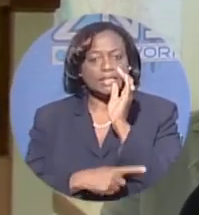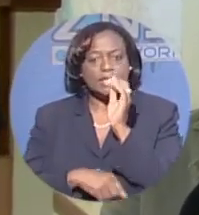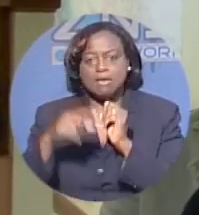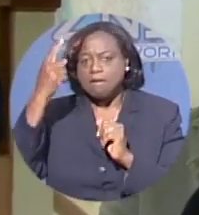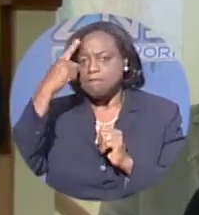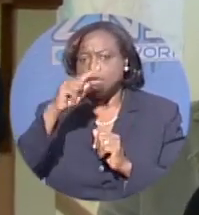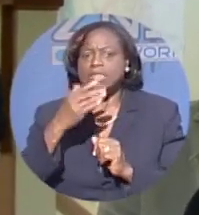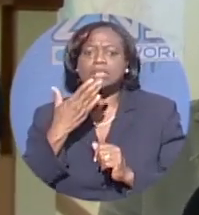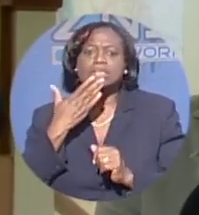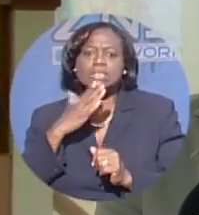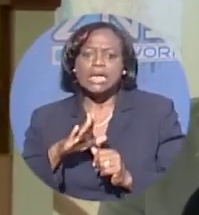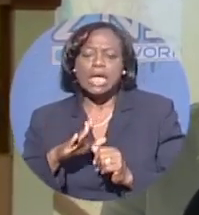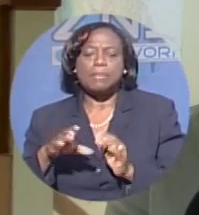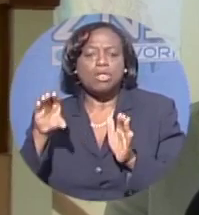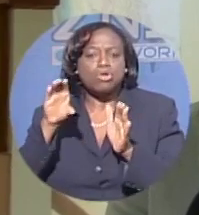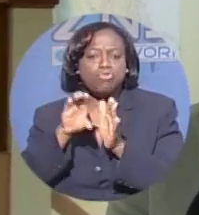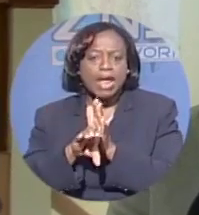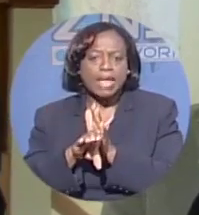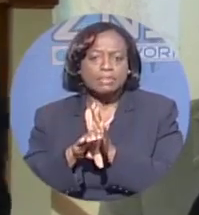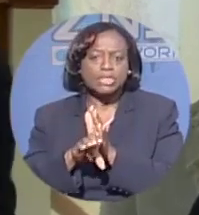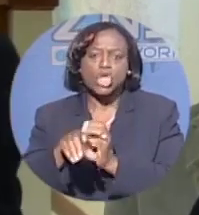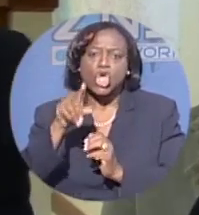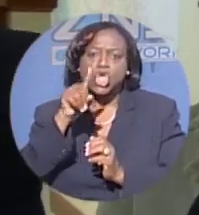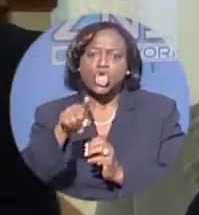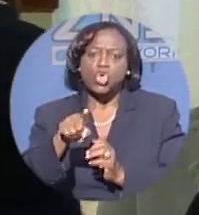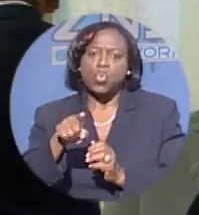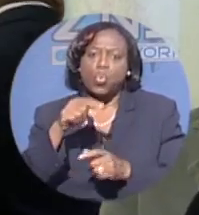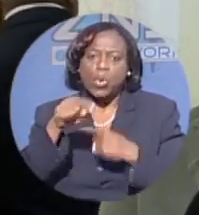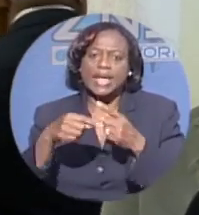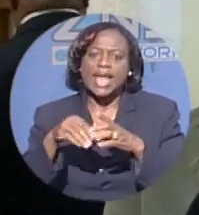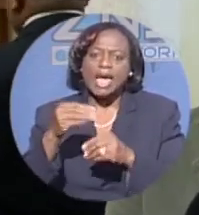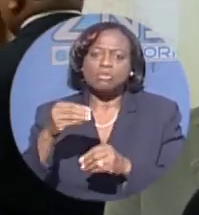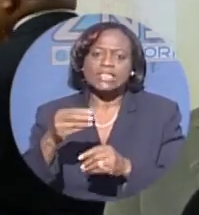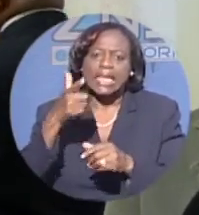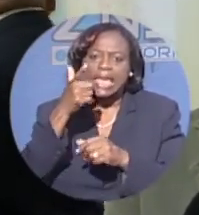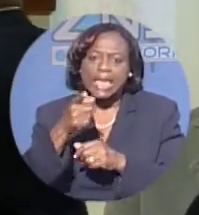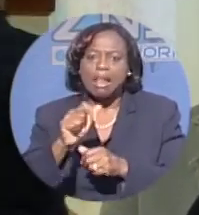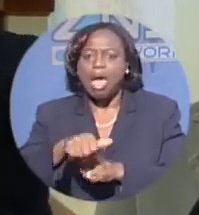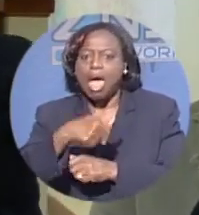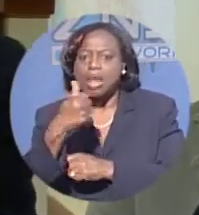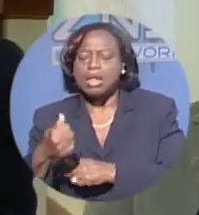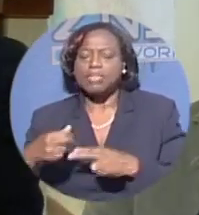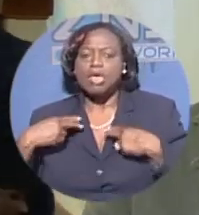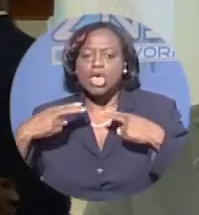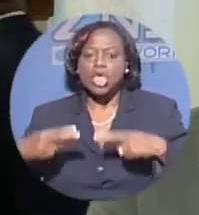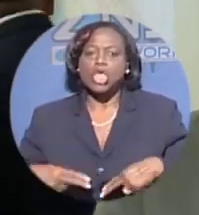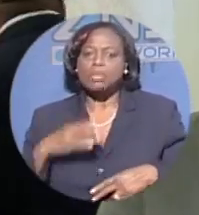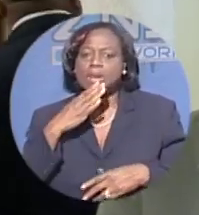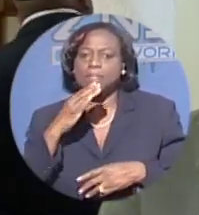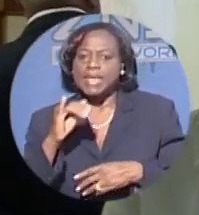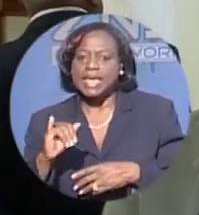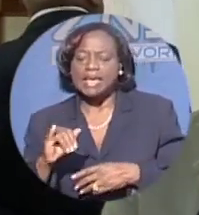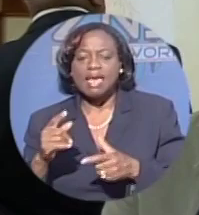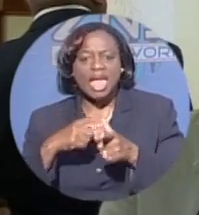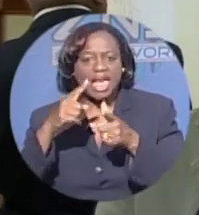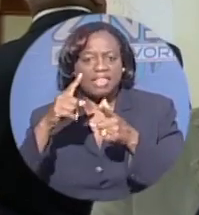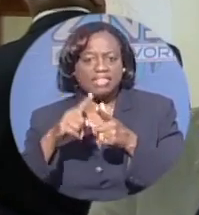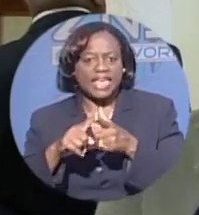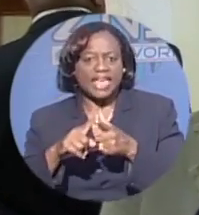crimes. You intentionally set out to kill another human being, and then taxpayers